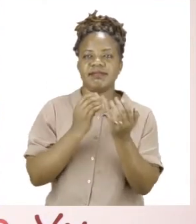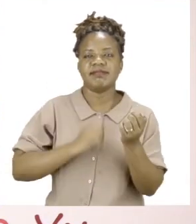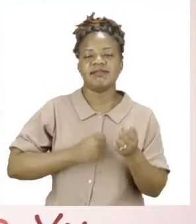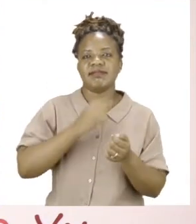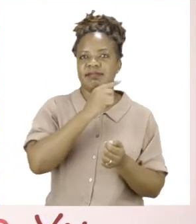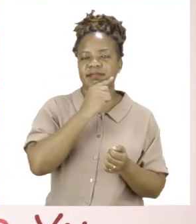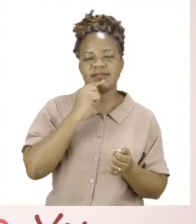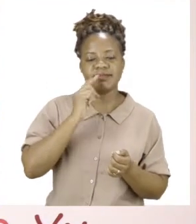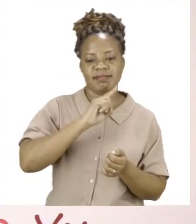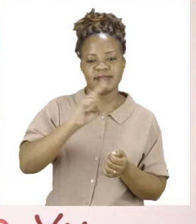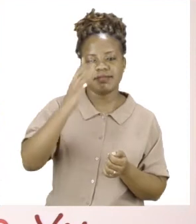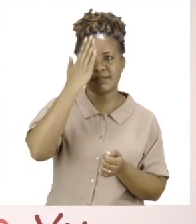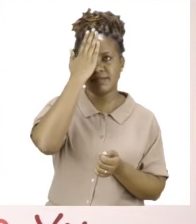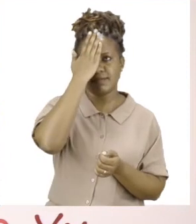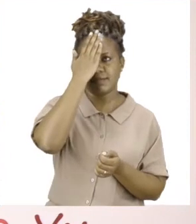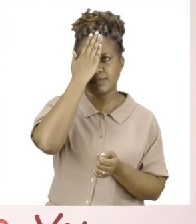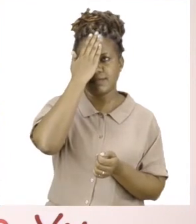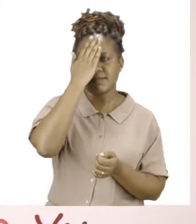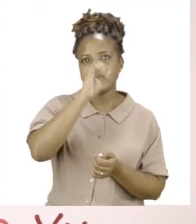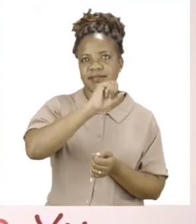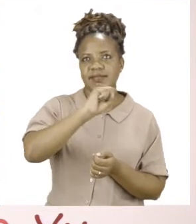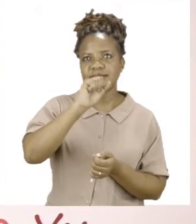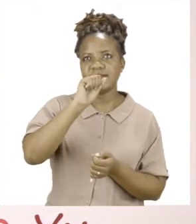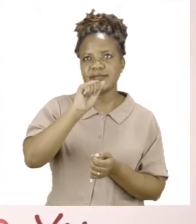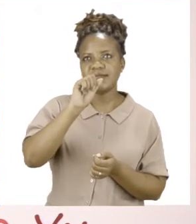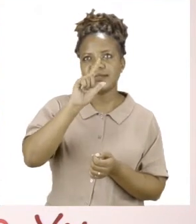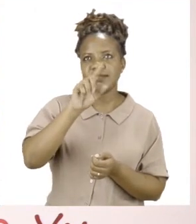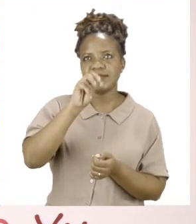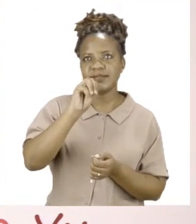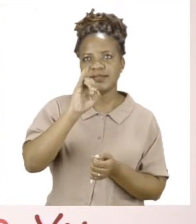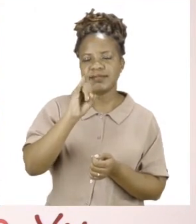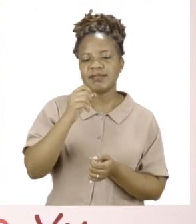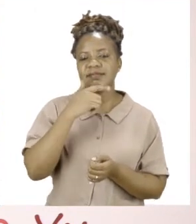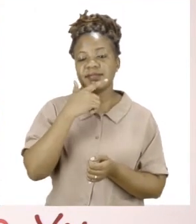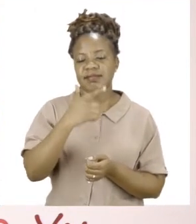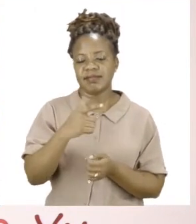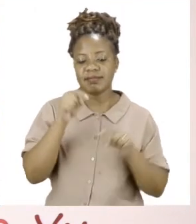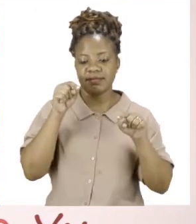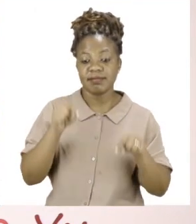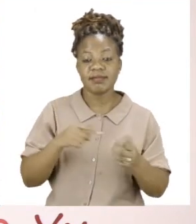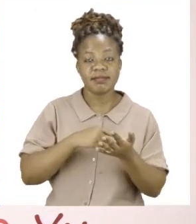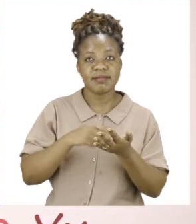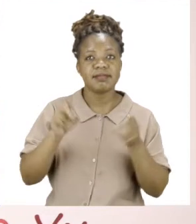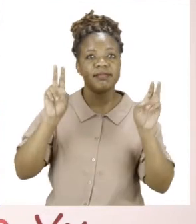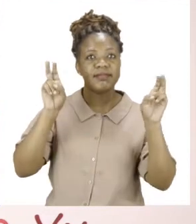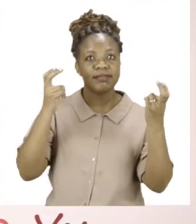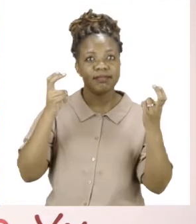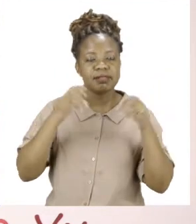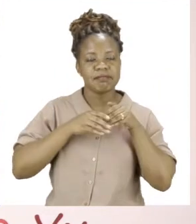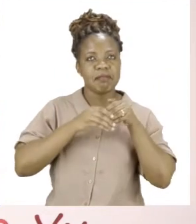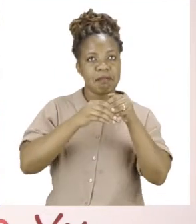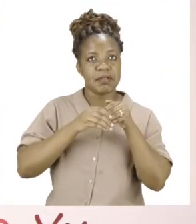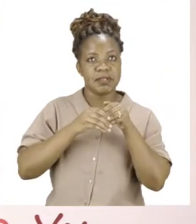Teacher Mutsa and thank you so much for joining me today. Our theme this week is